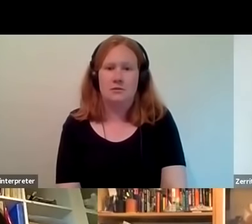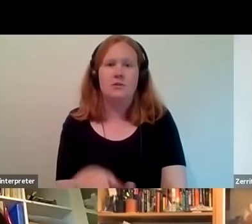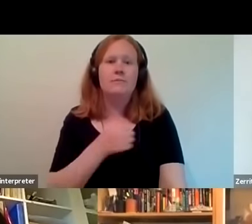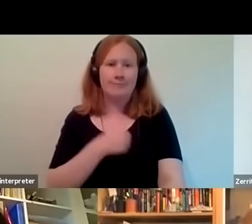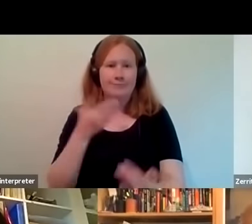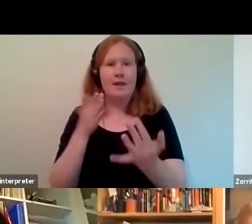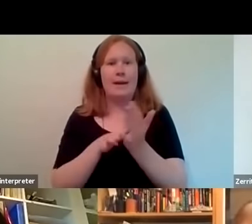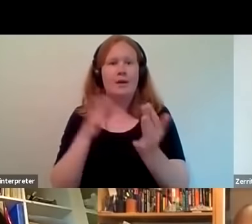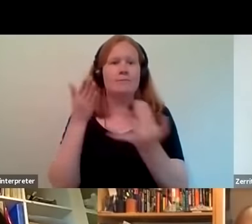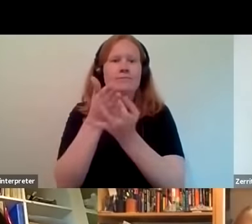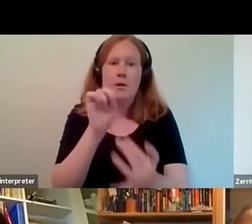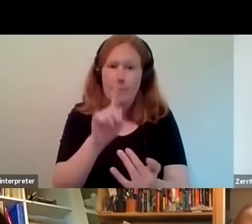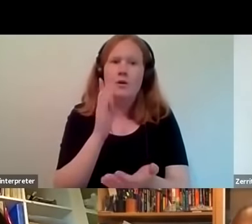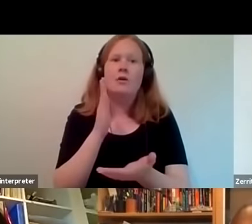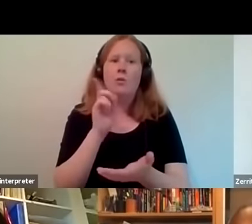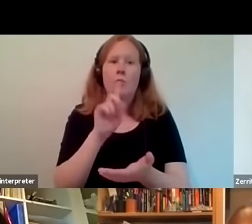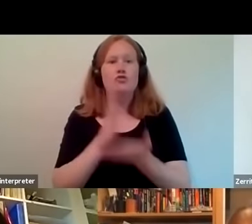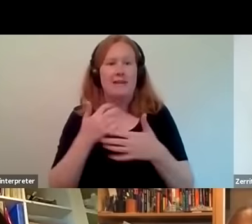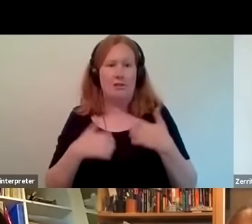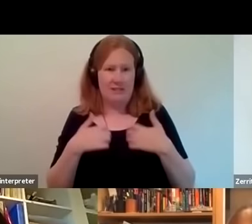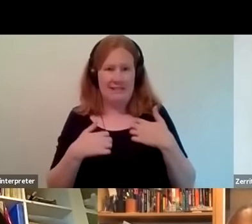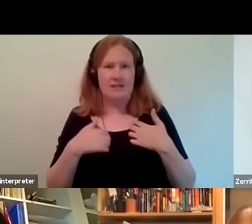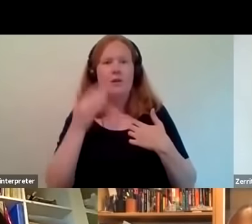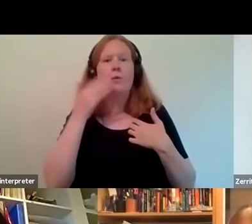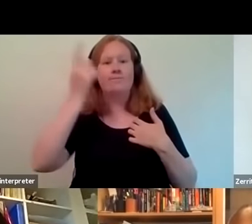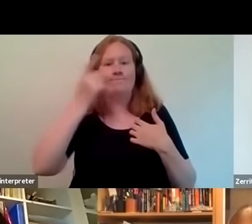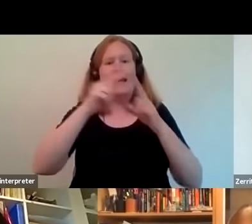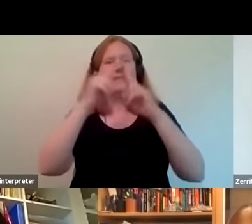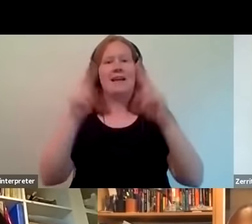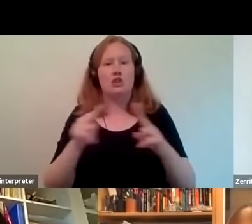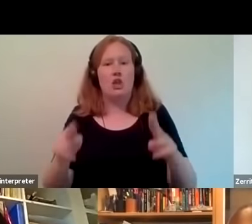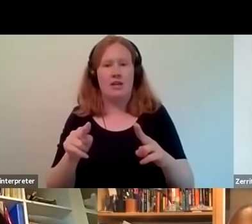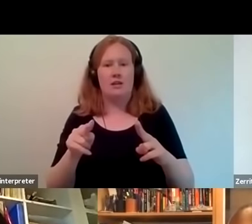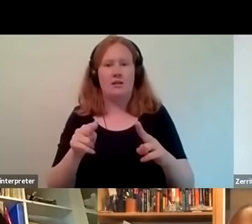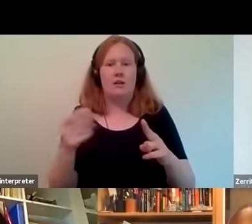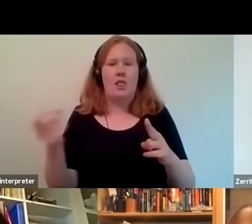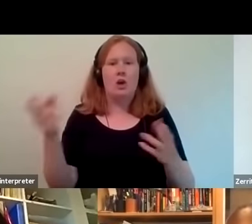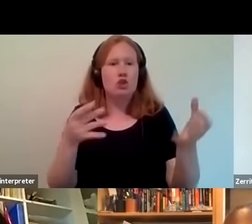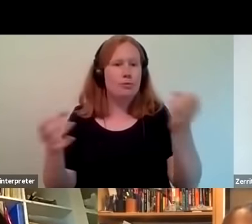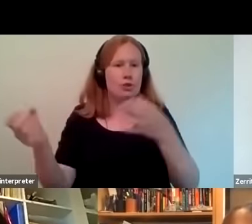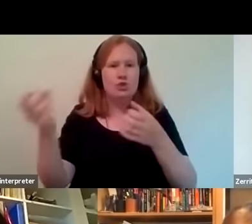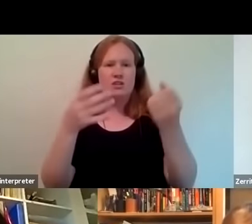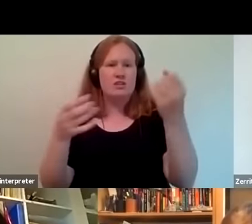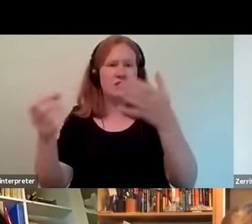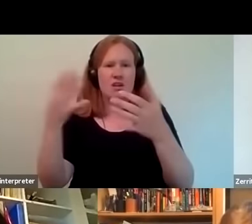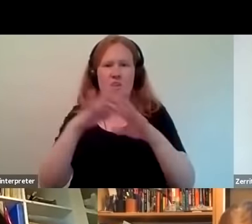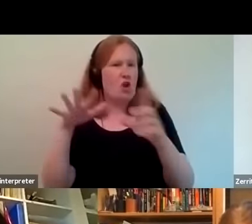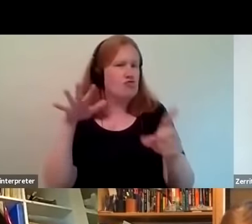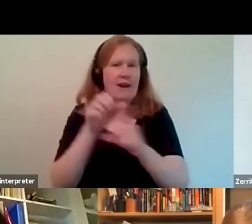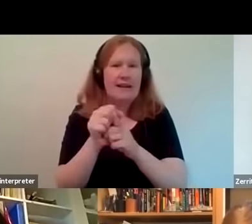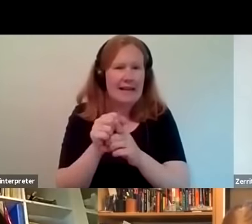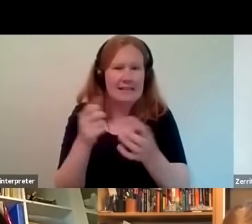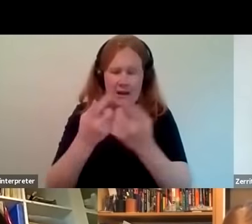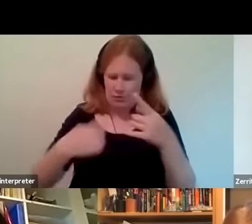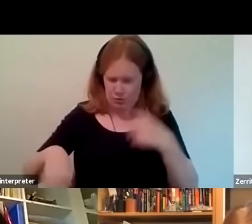what is really interesting is internationally these contributions are not recognized in the way that we think they